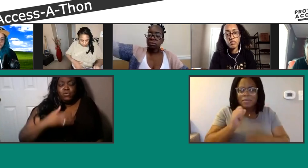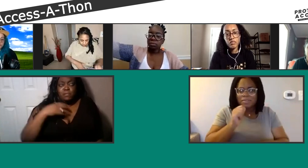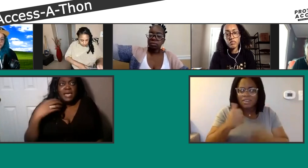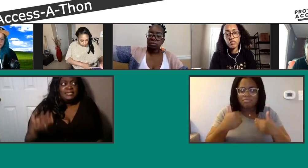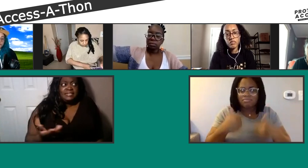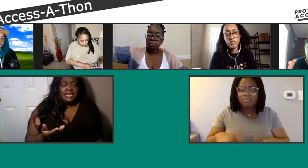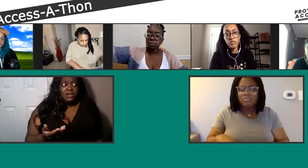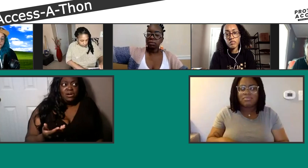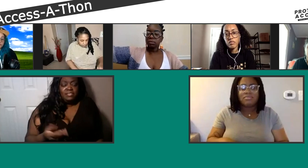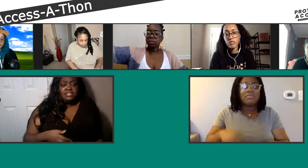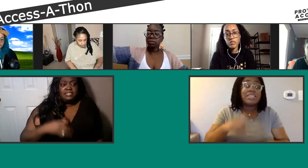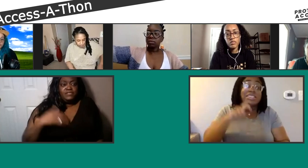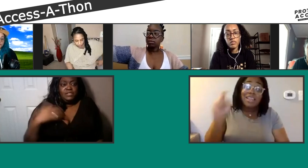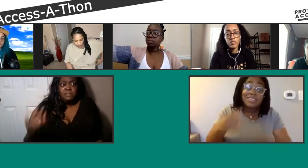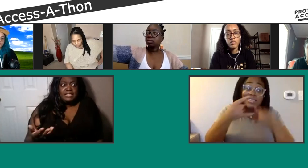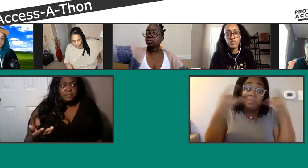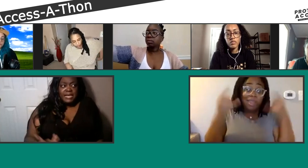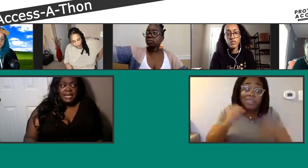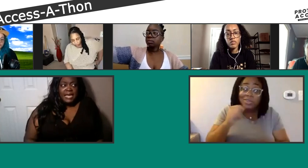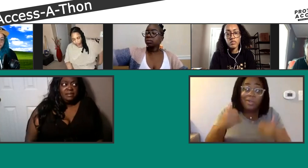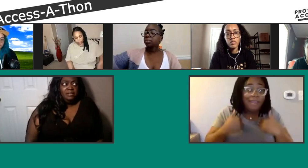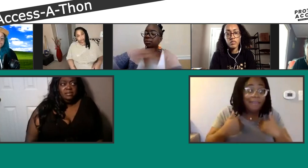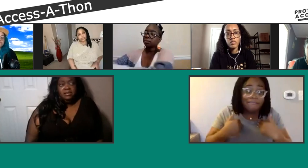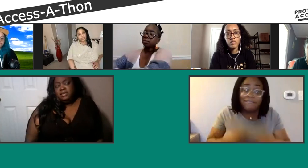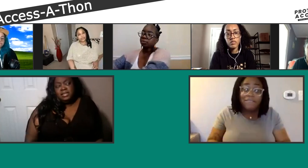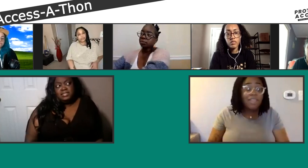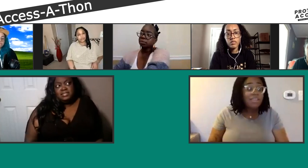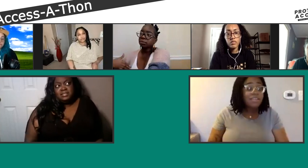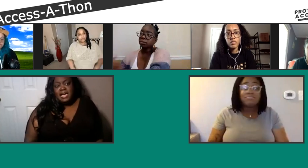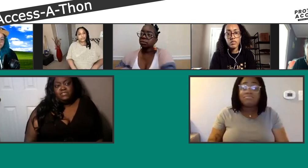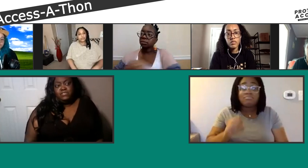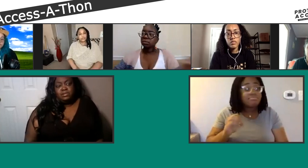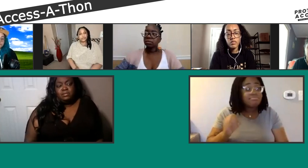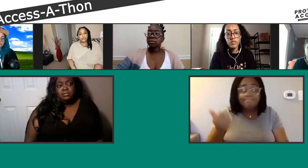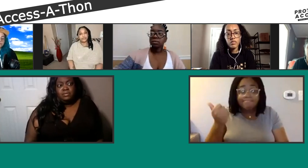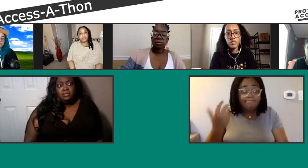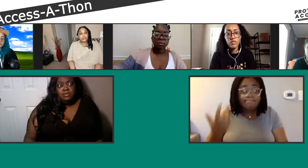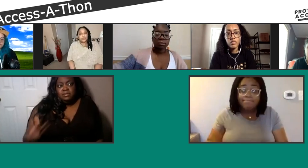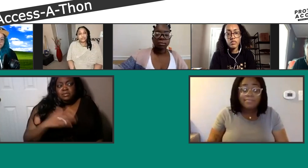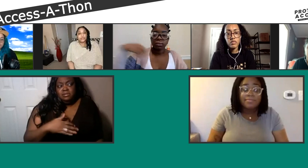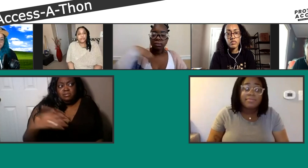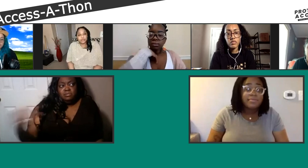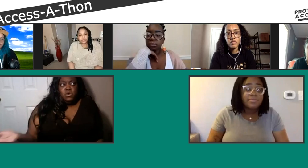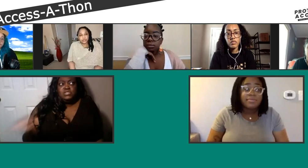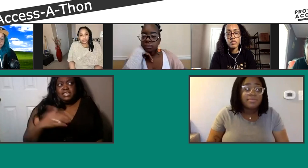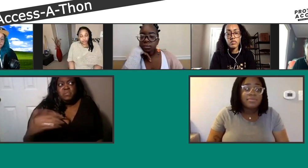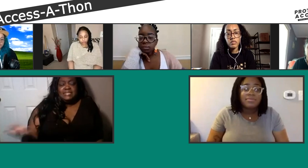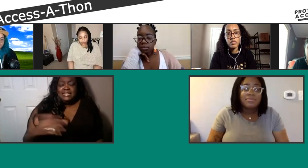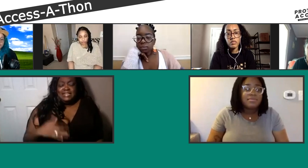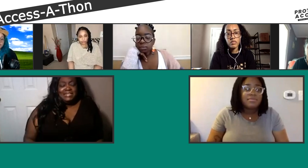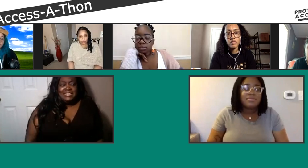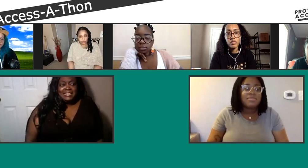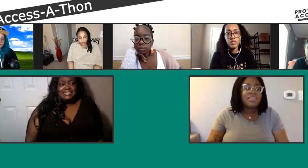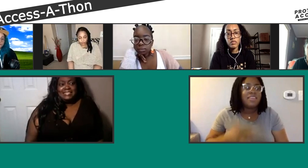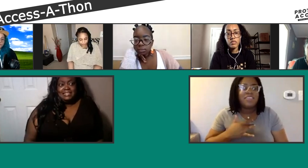they don't wear masks here. They just looked at the mask mandate. It's just kind of a, mostly a mess